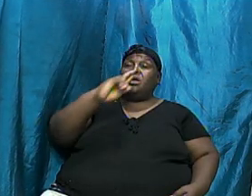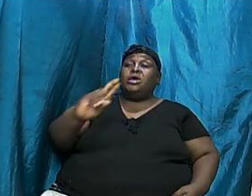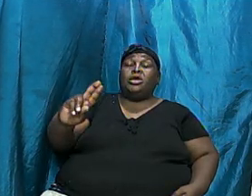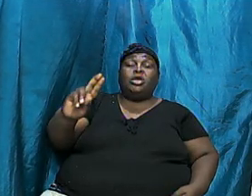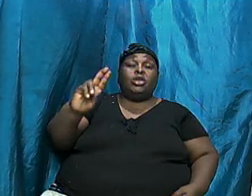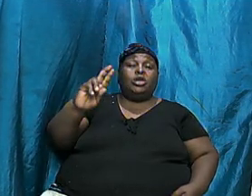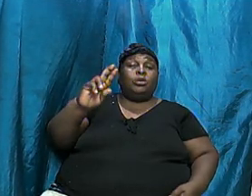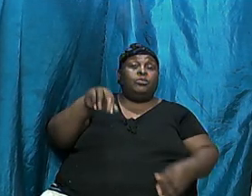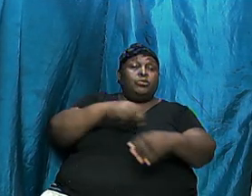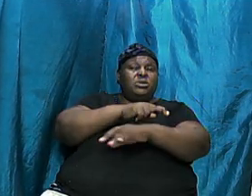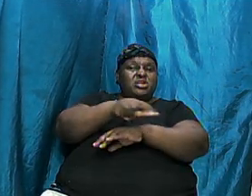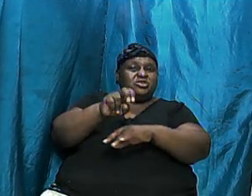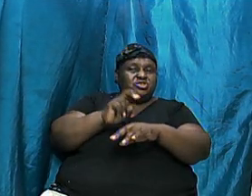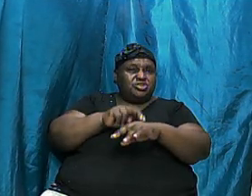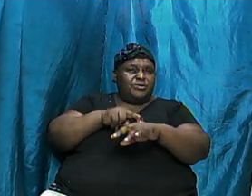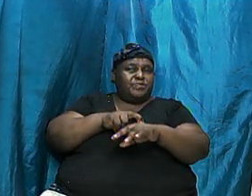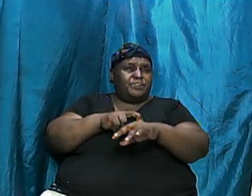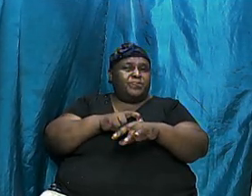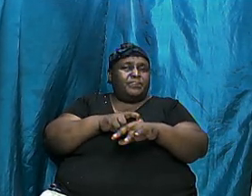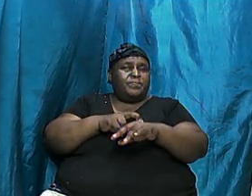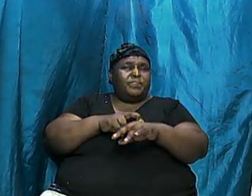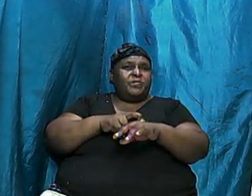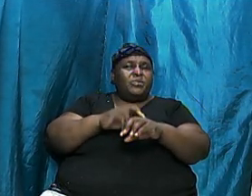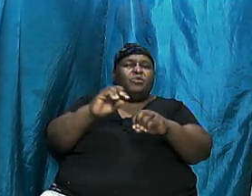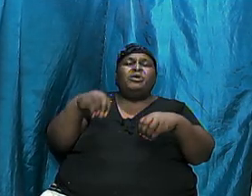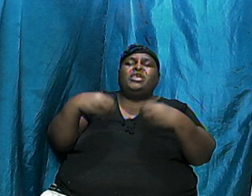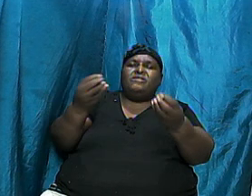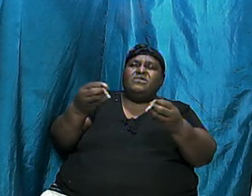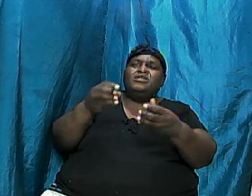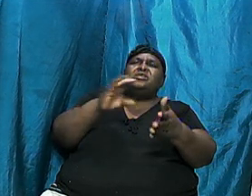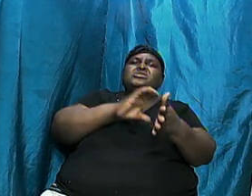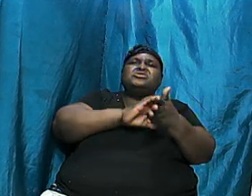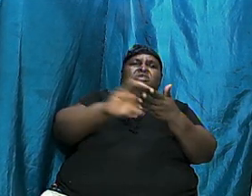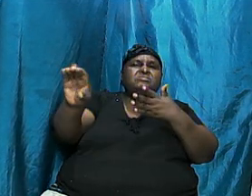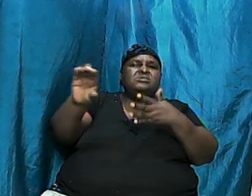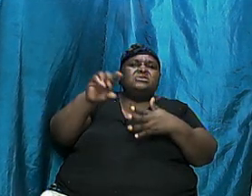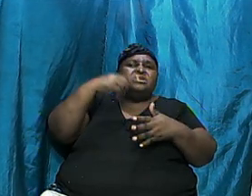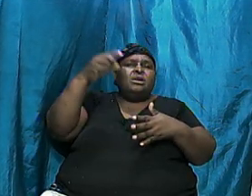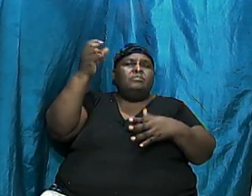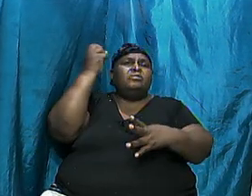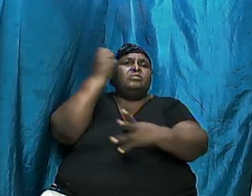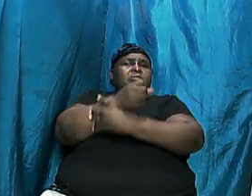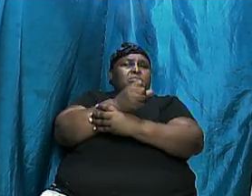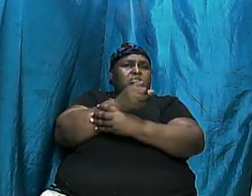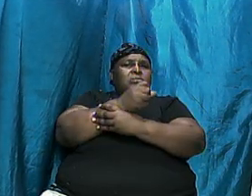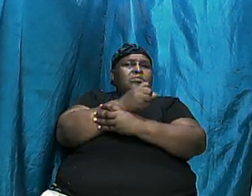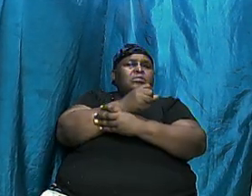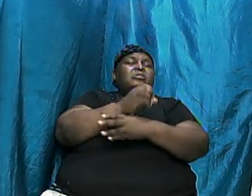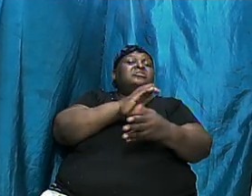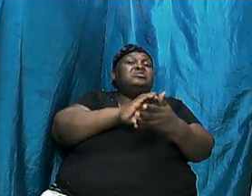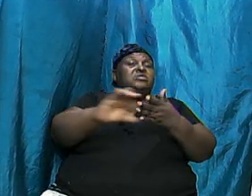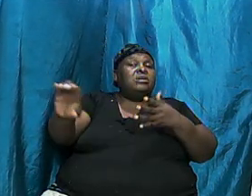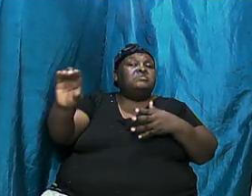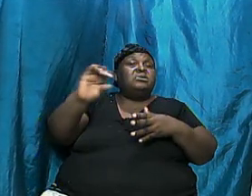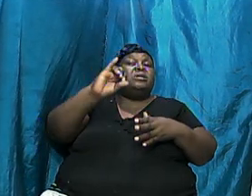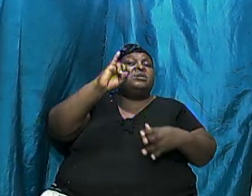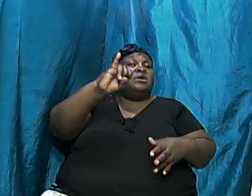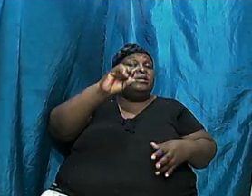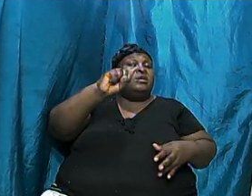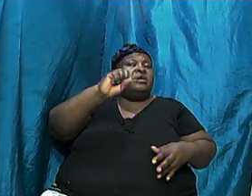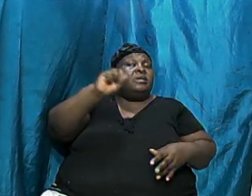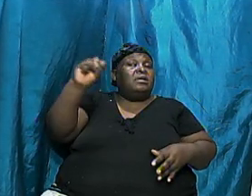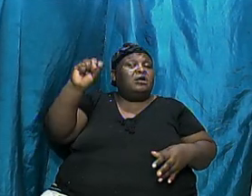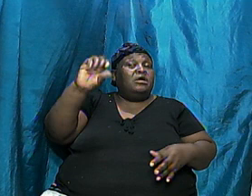as we break it down, we are giving us the chapters that speak about Abraham, the chapters that speak about Isaac,